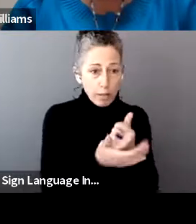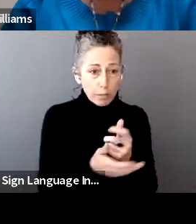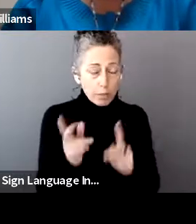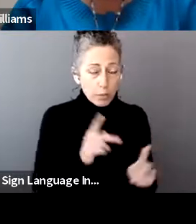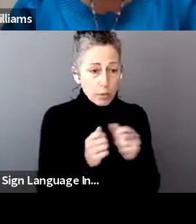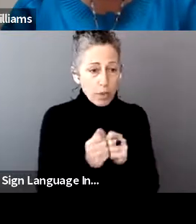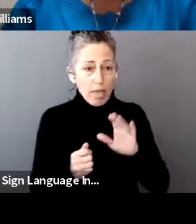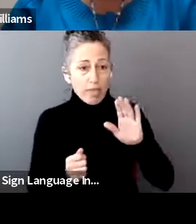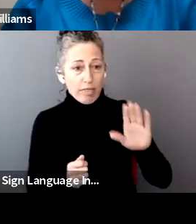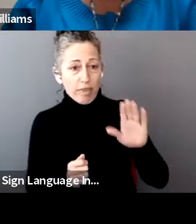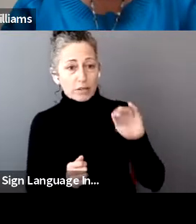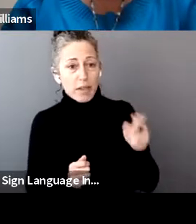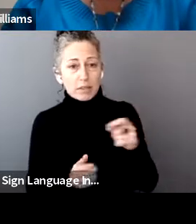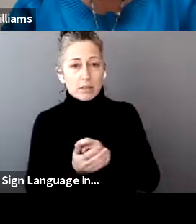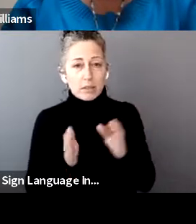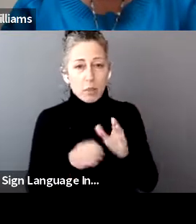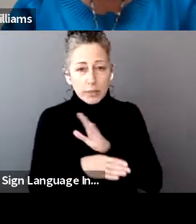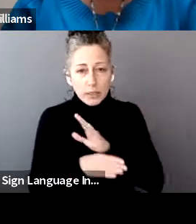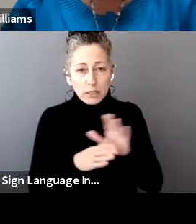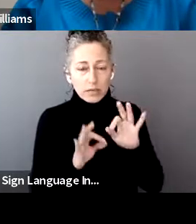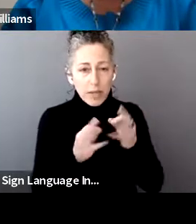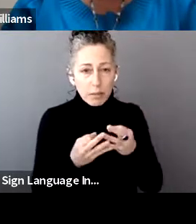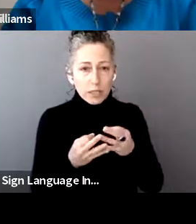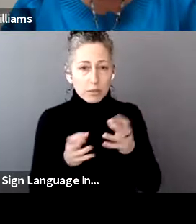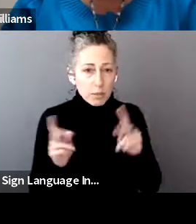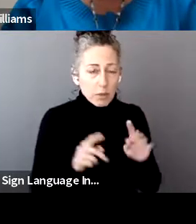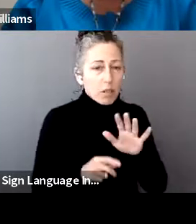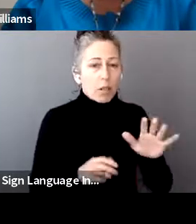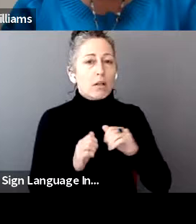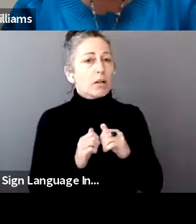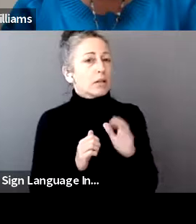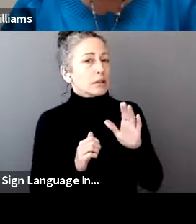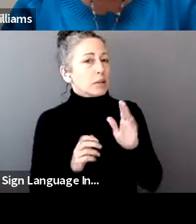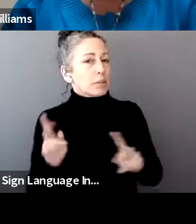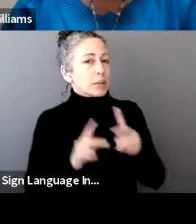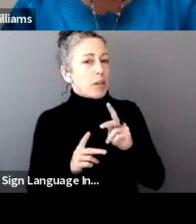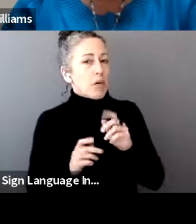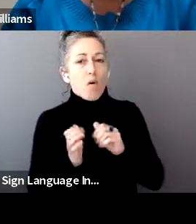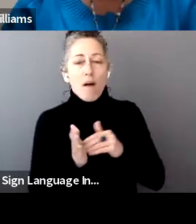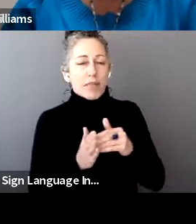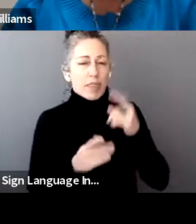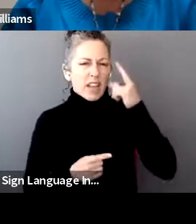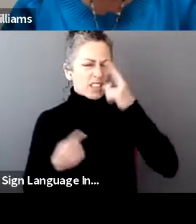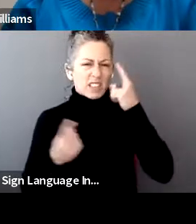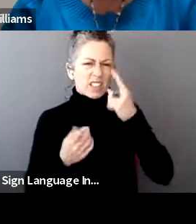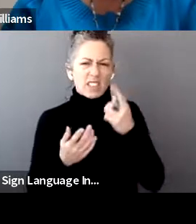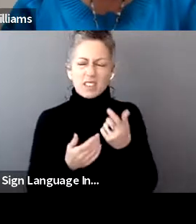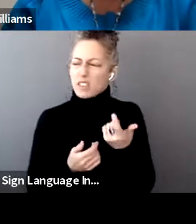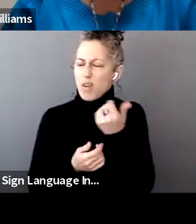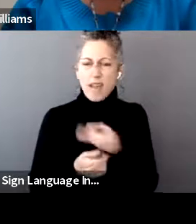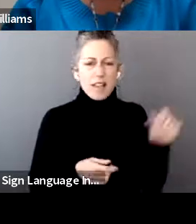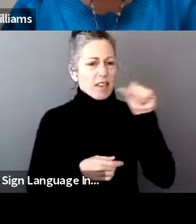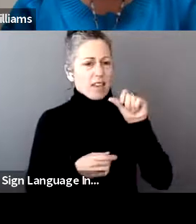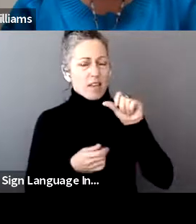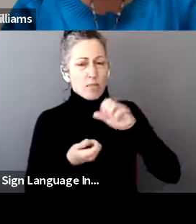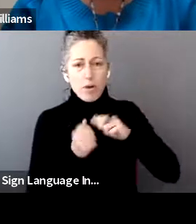What are some of the biggest misconceptions that people have about filing taxes? I think this is a great question. Are there any pitfalls that tend